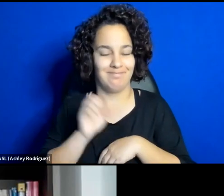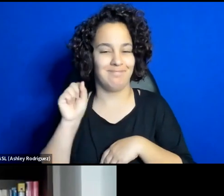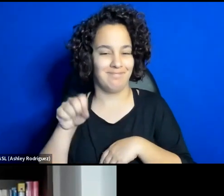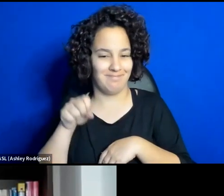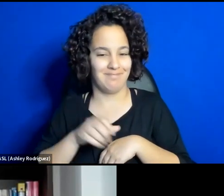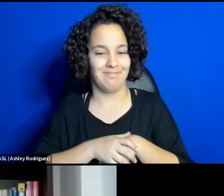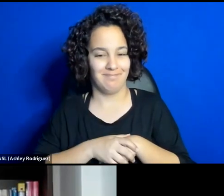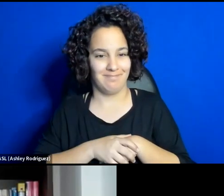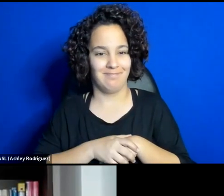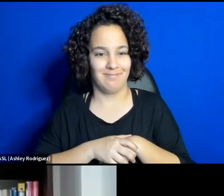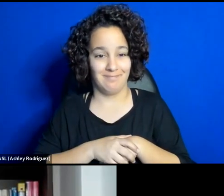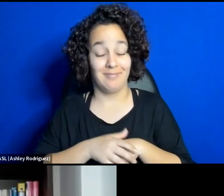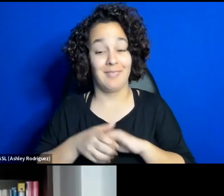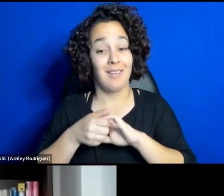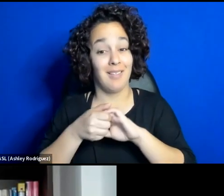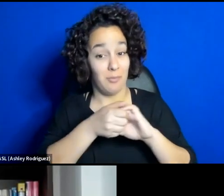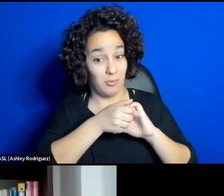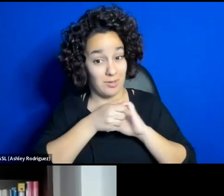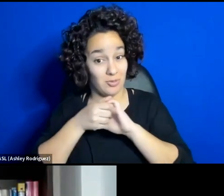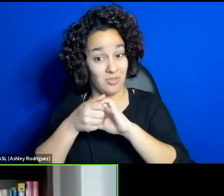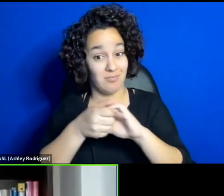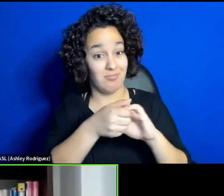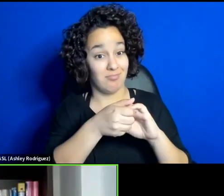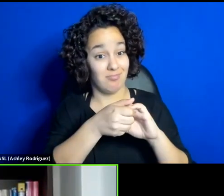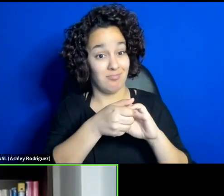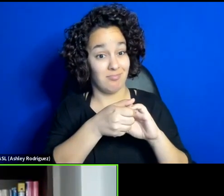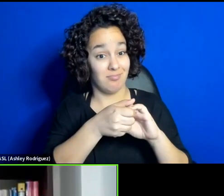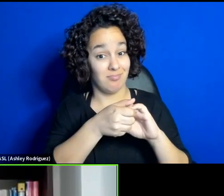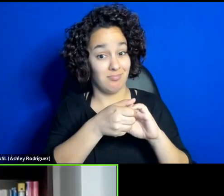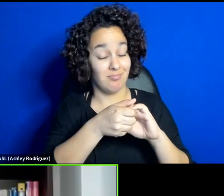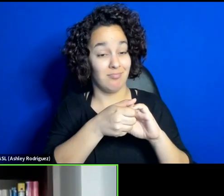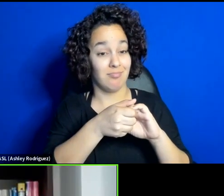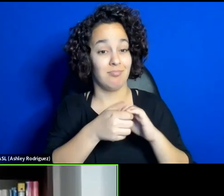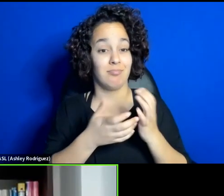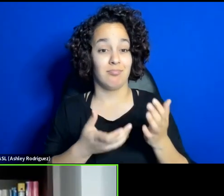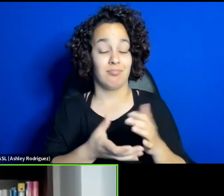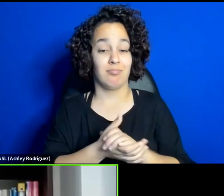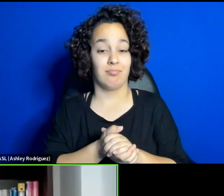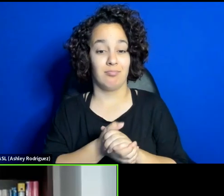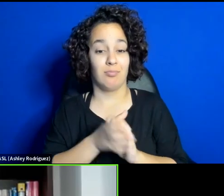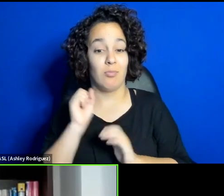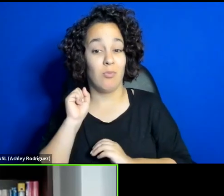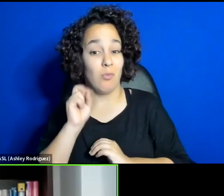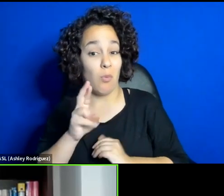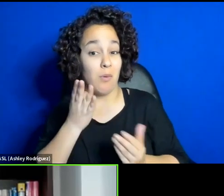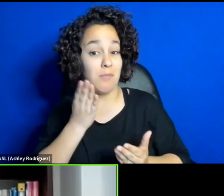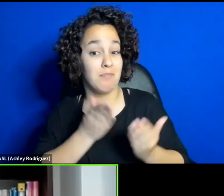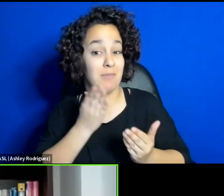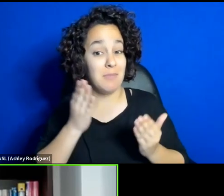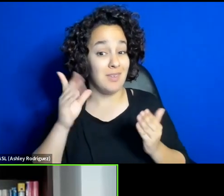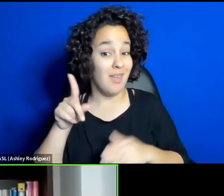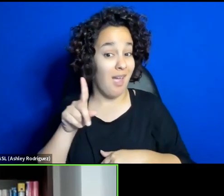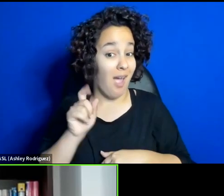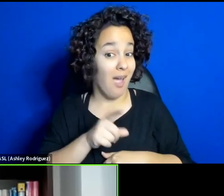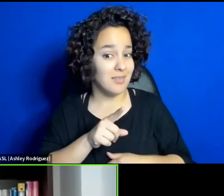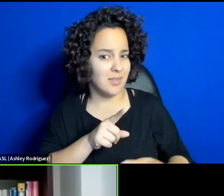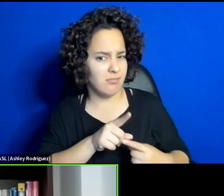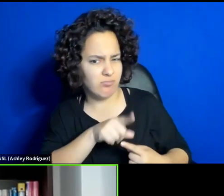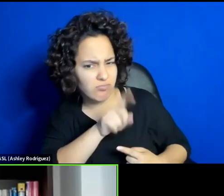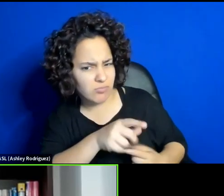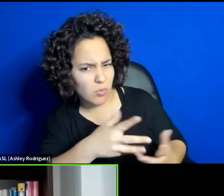Dr. Collaboration or maybe asking what is needed or.